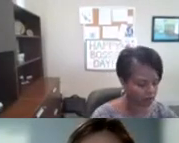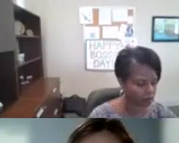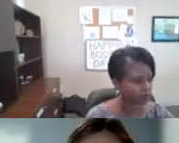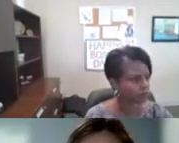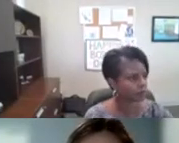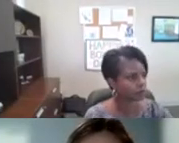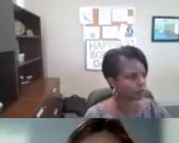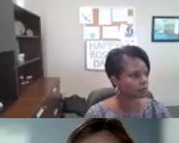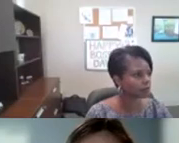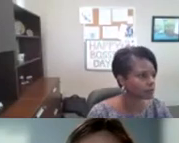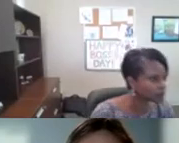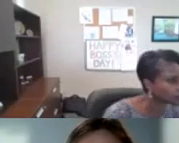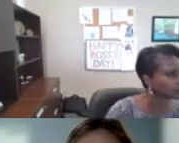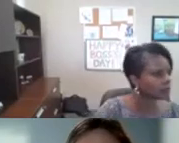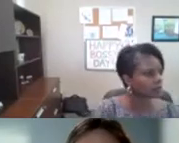to go in the future